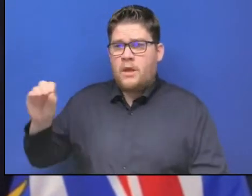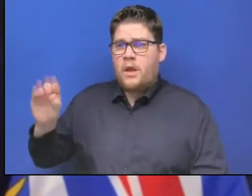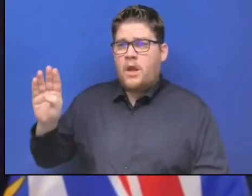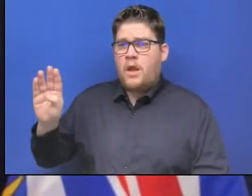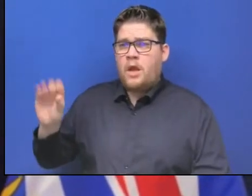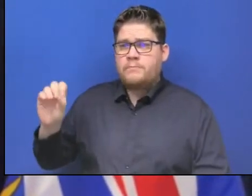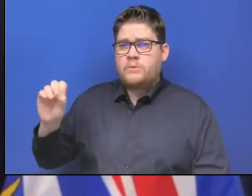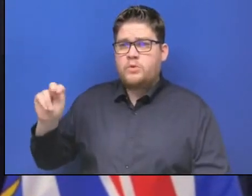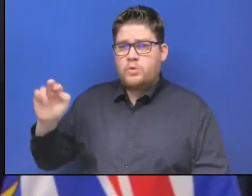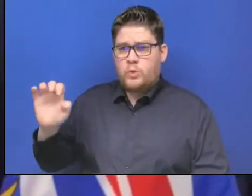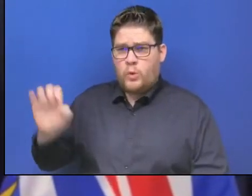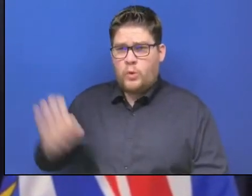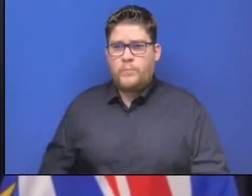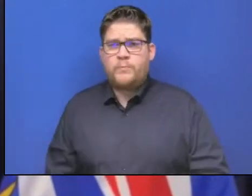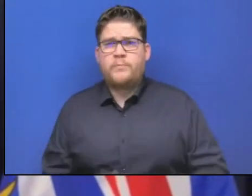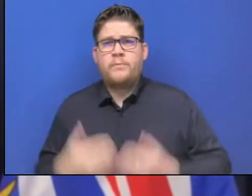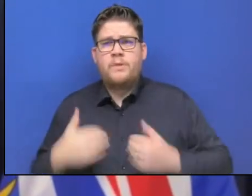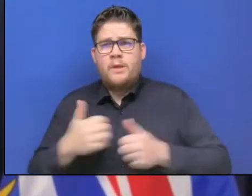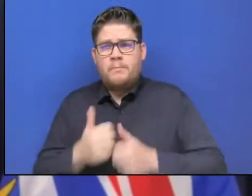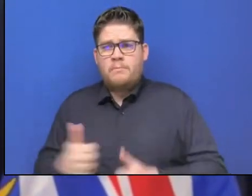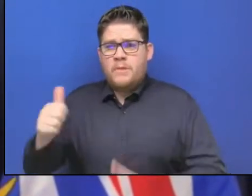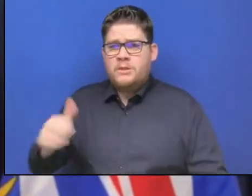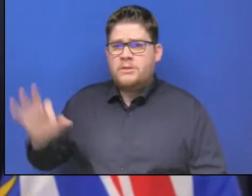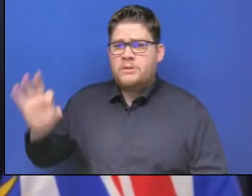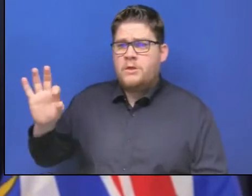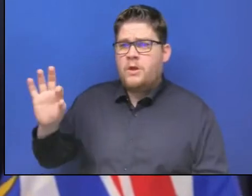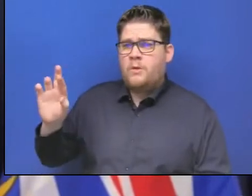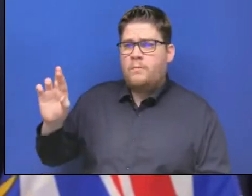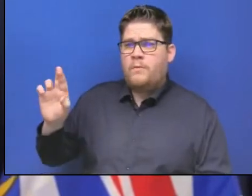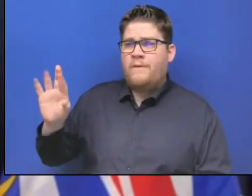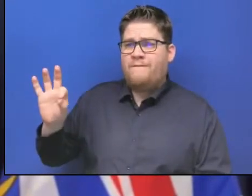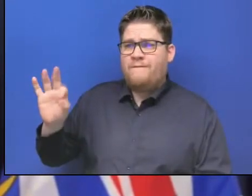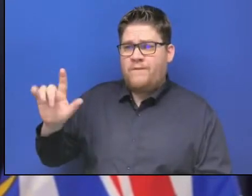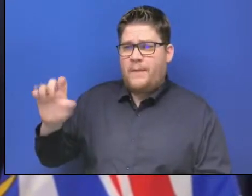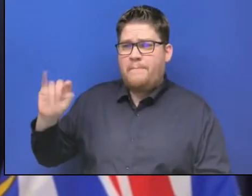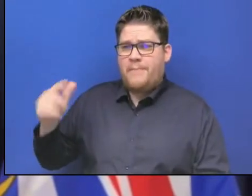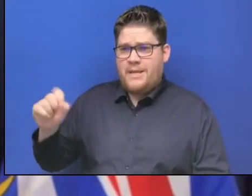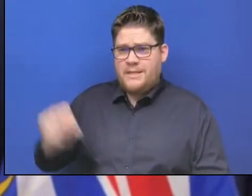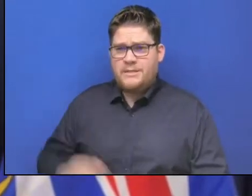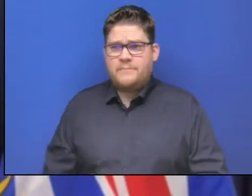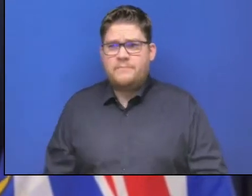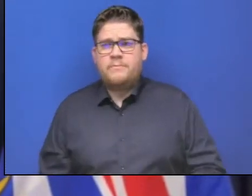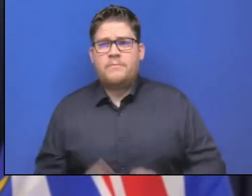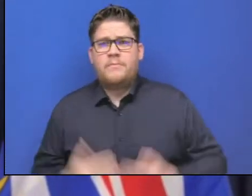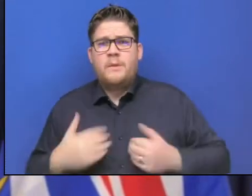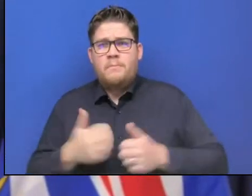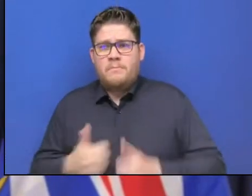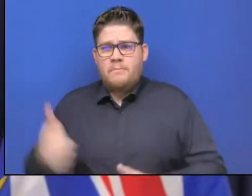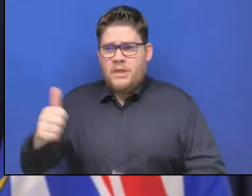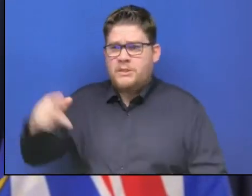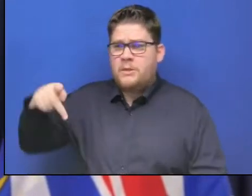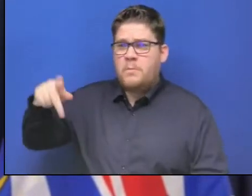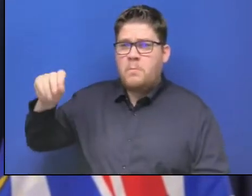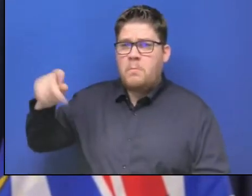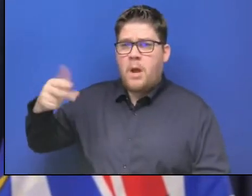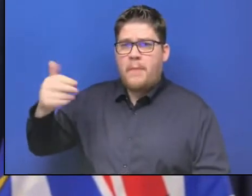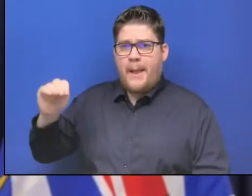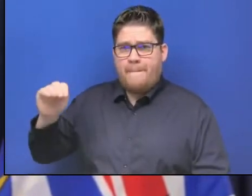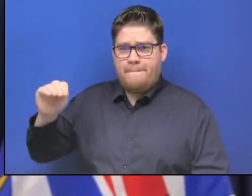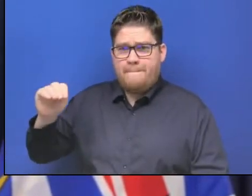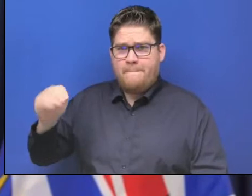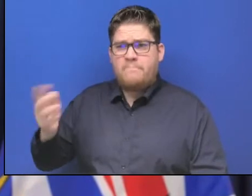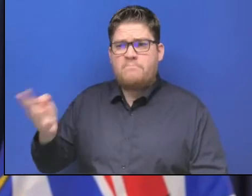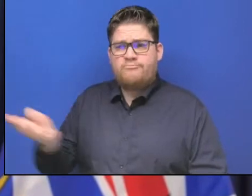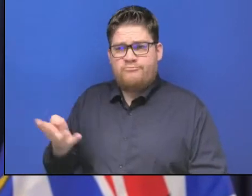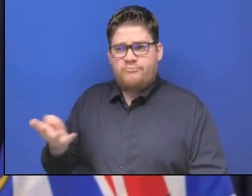and Infrastructure, Rob Fleming, and Minister of Agriculture, Food and Fisheries, Lana Popham. A reminder to media on the line, please press star